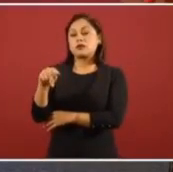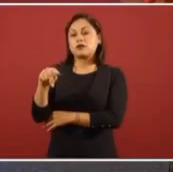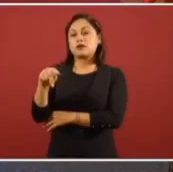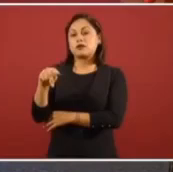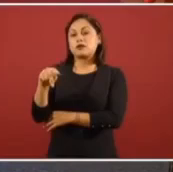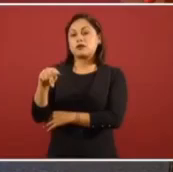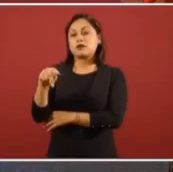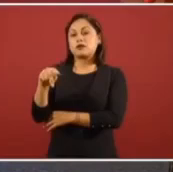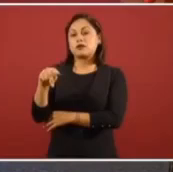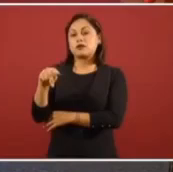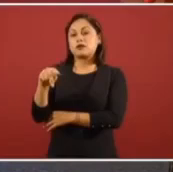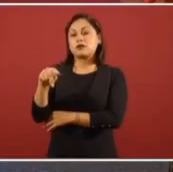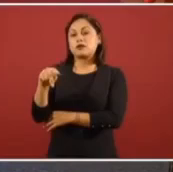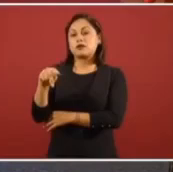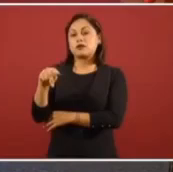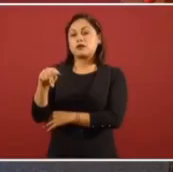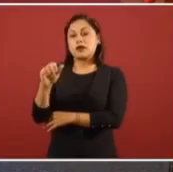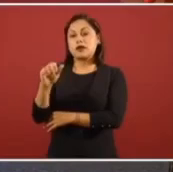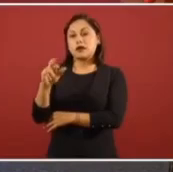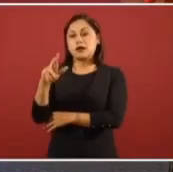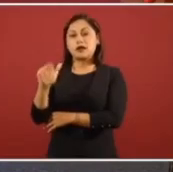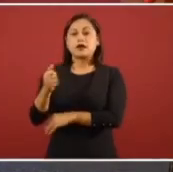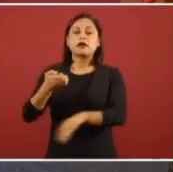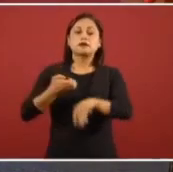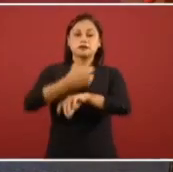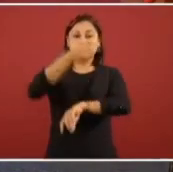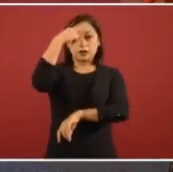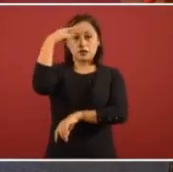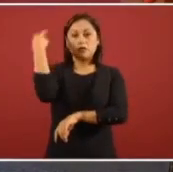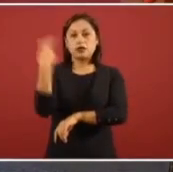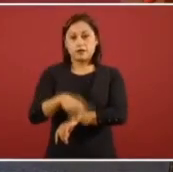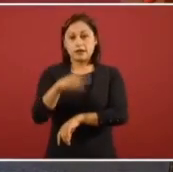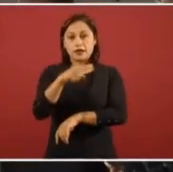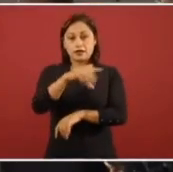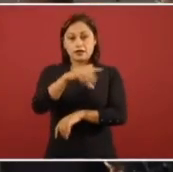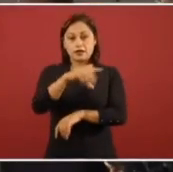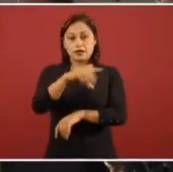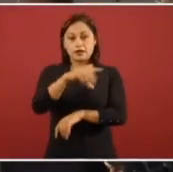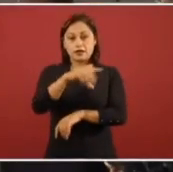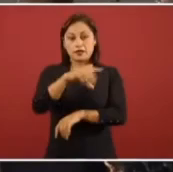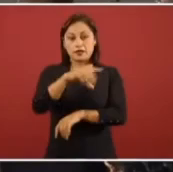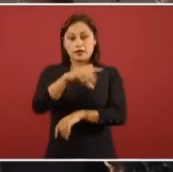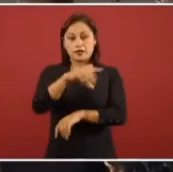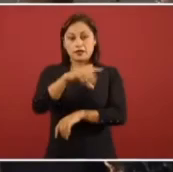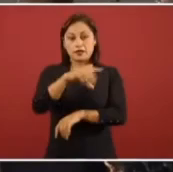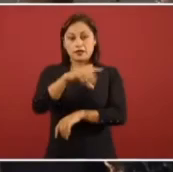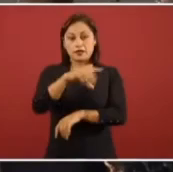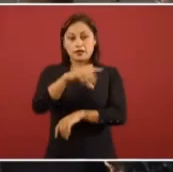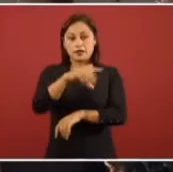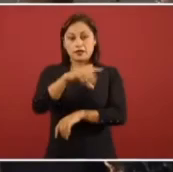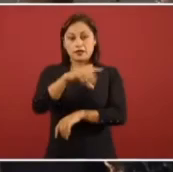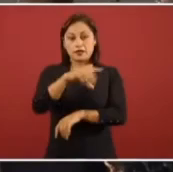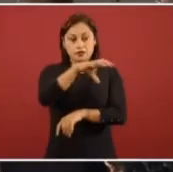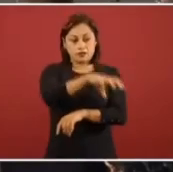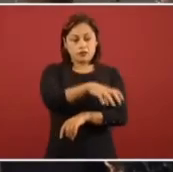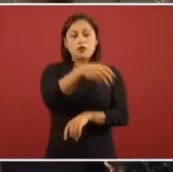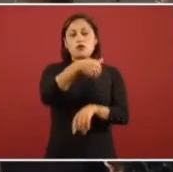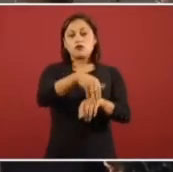...in Timilpan, Estado de México. ...barrio Tercero es donde está... ...and in the third barrio.